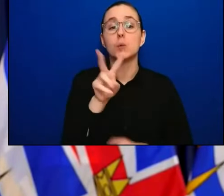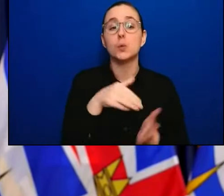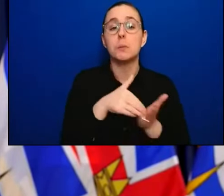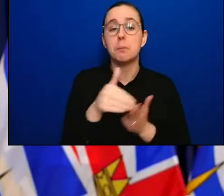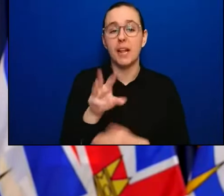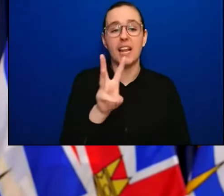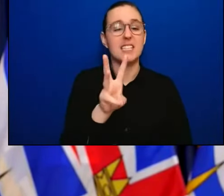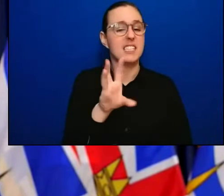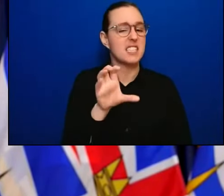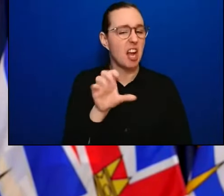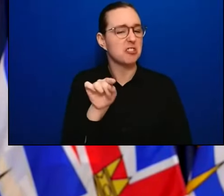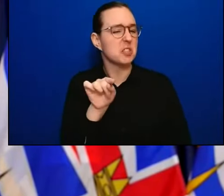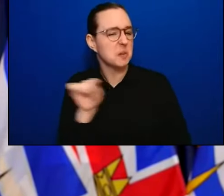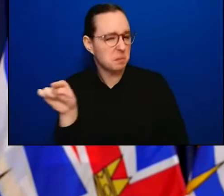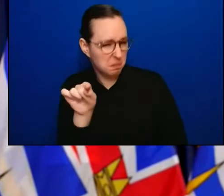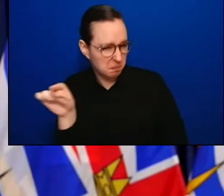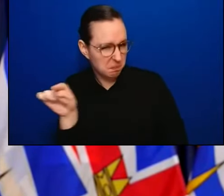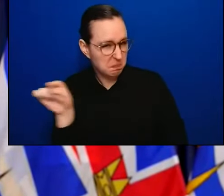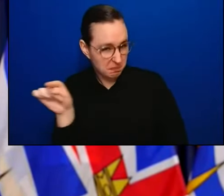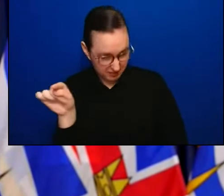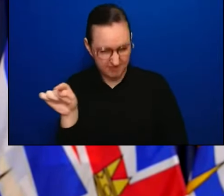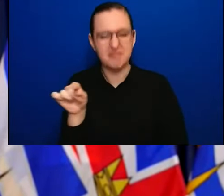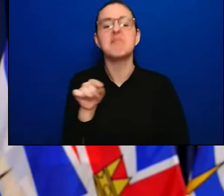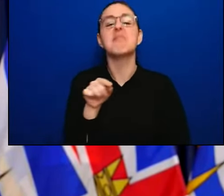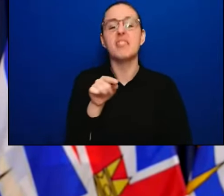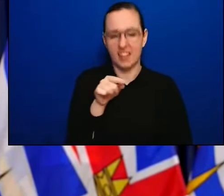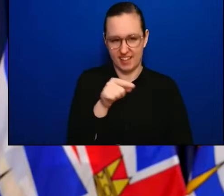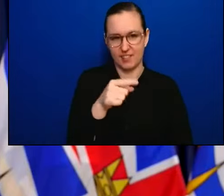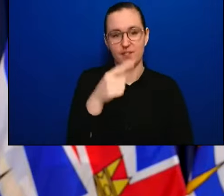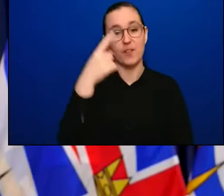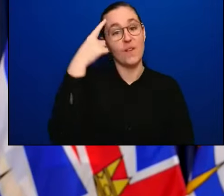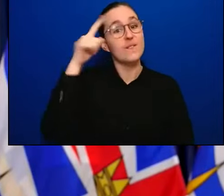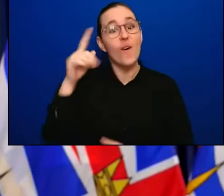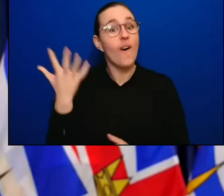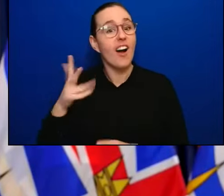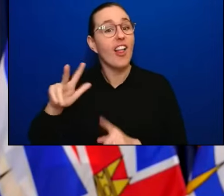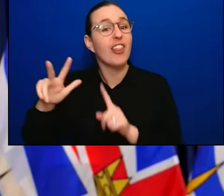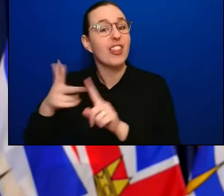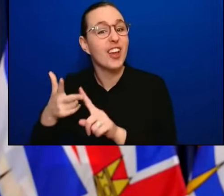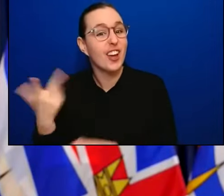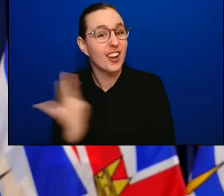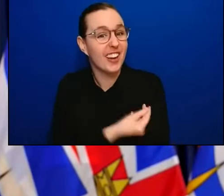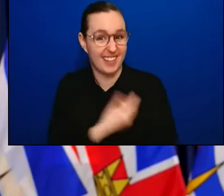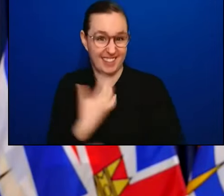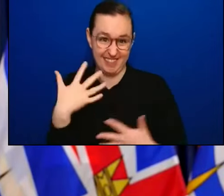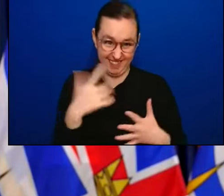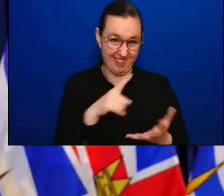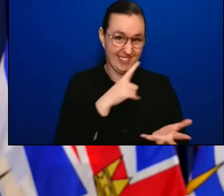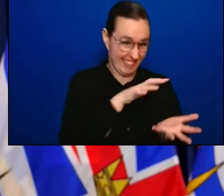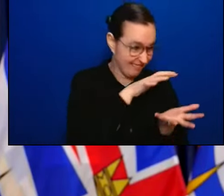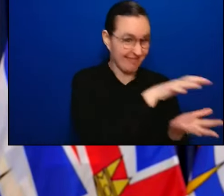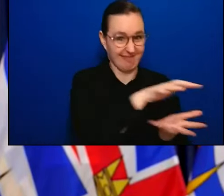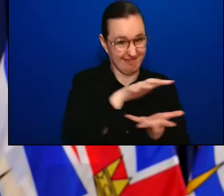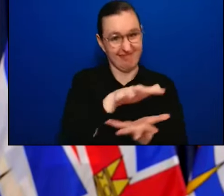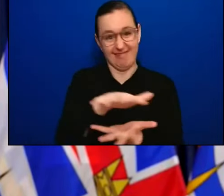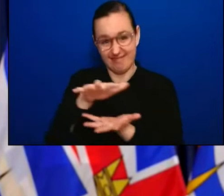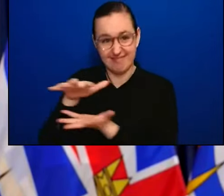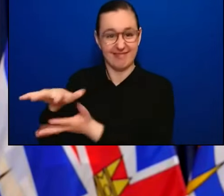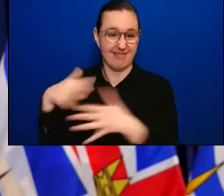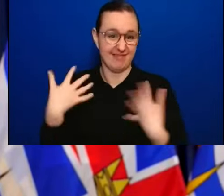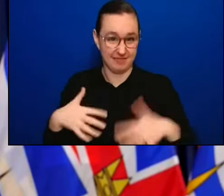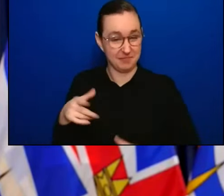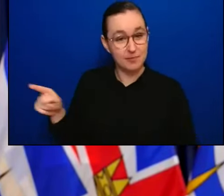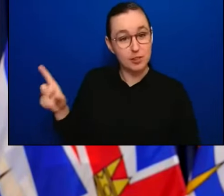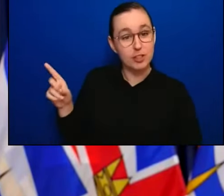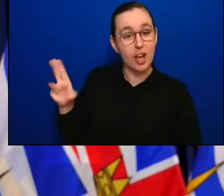,580 booster doses to date. And as Dr. Henry has noted, that effort not only continues